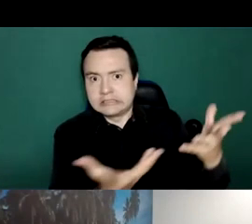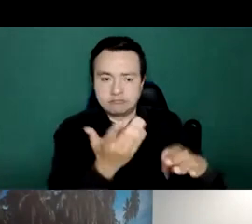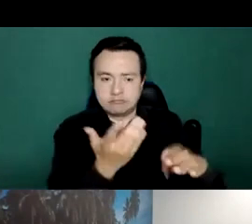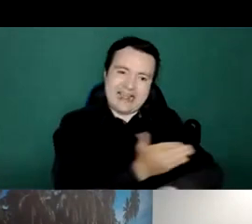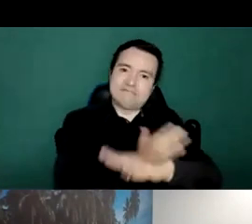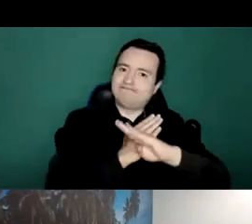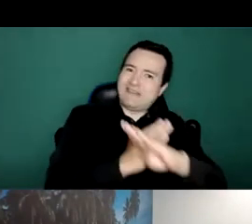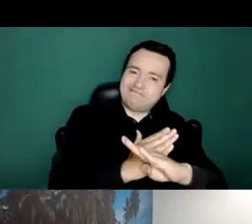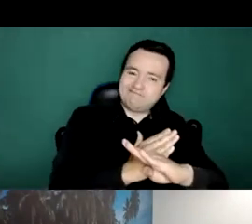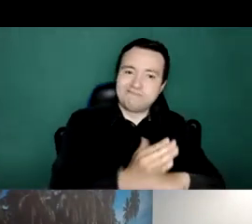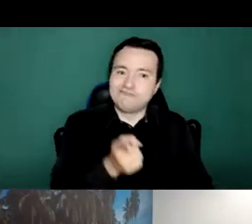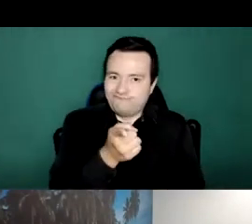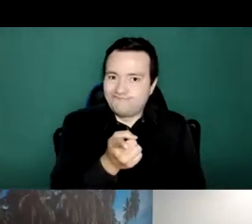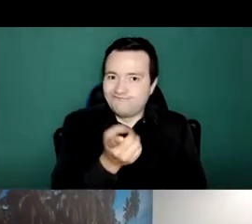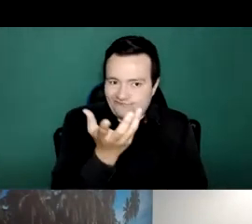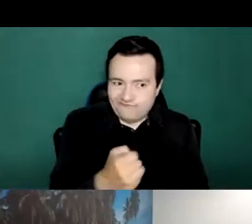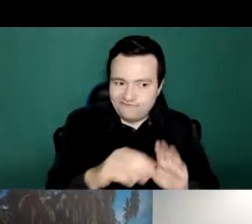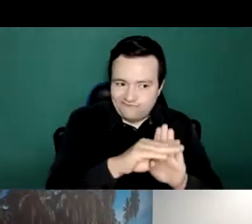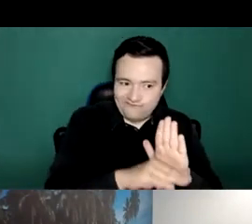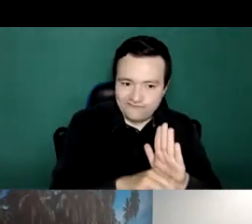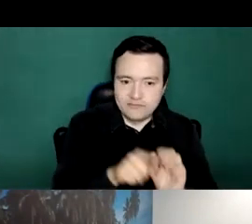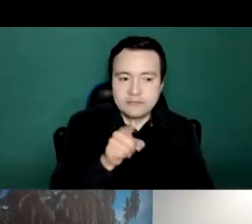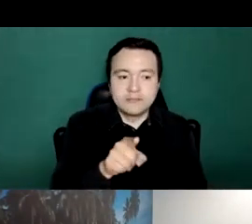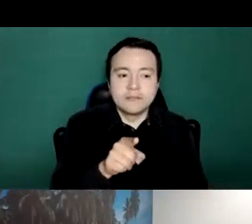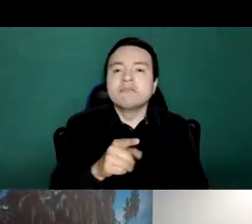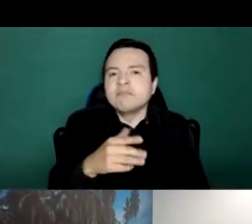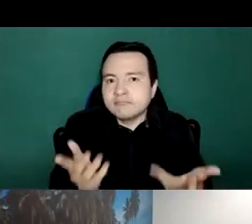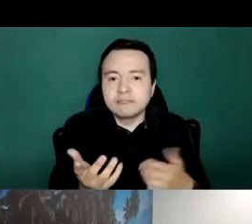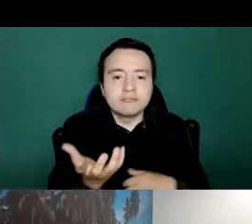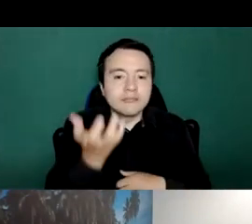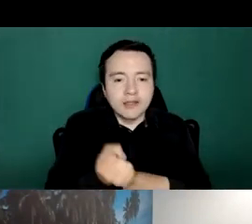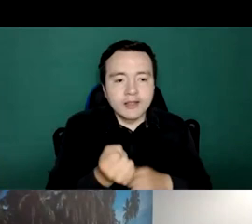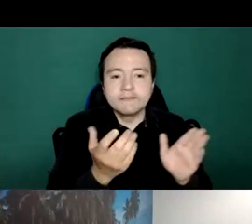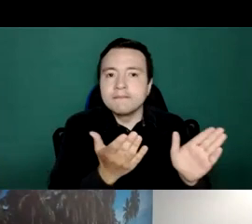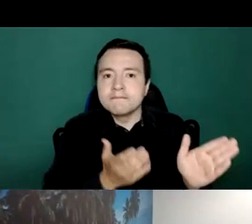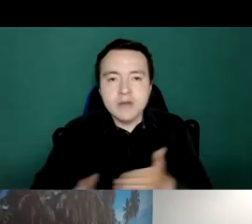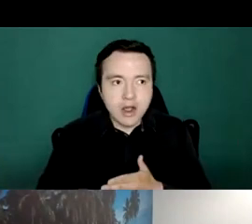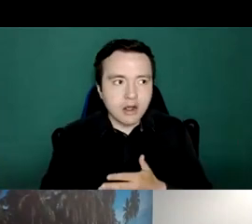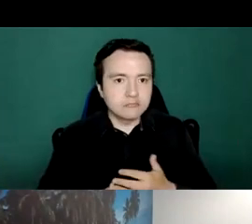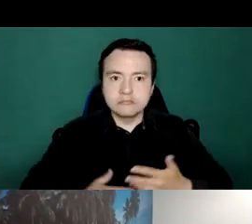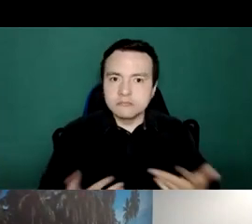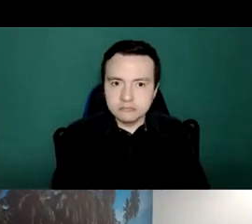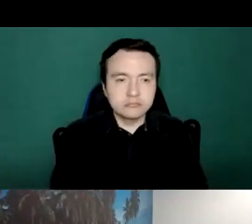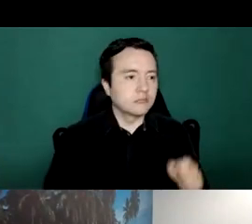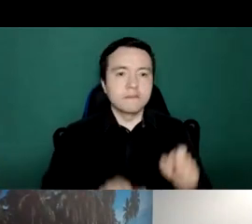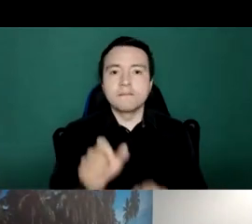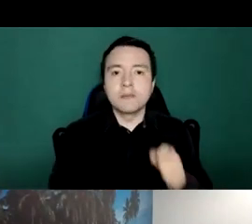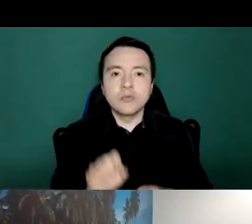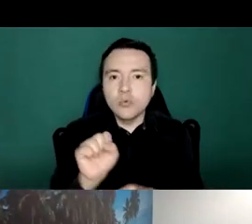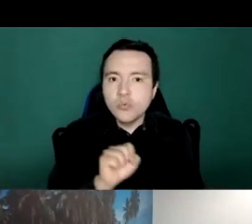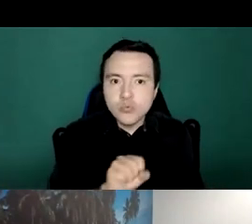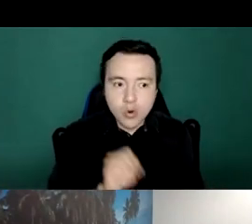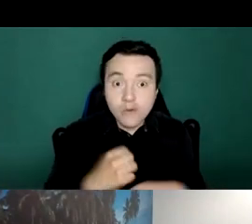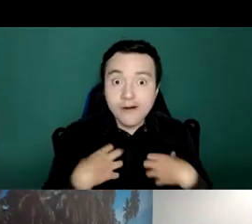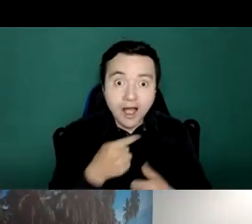we've spoken of uh help provided broadly and different plans that we have but we also have to include health care